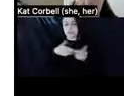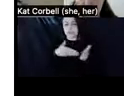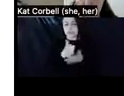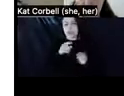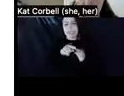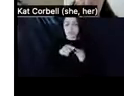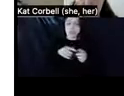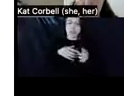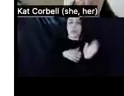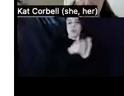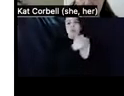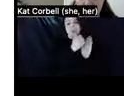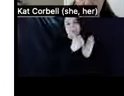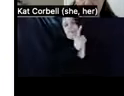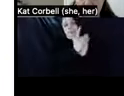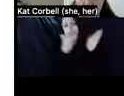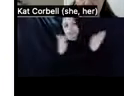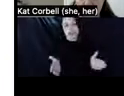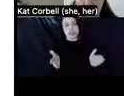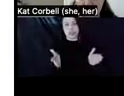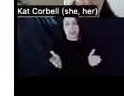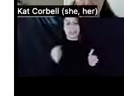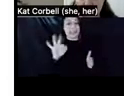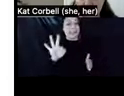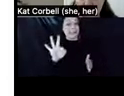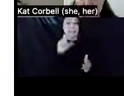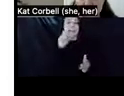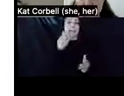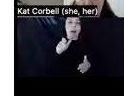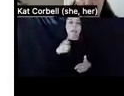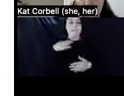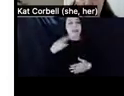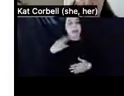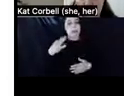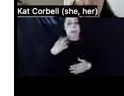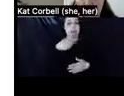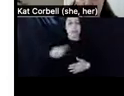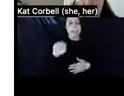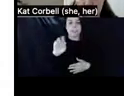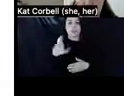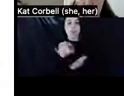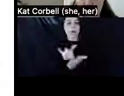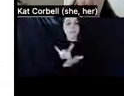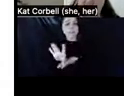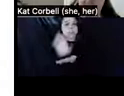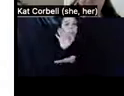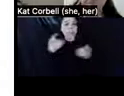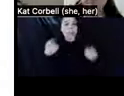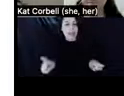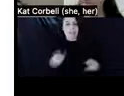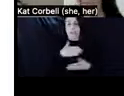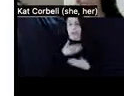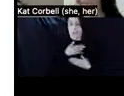attorney in case of the voluntary transfer discharge or eviction. And but in my case, I'm glad it didn't go there.